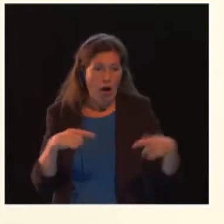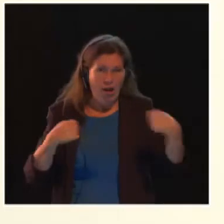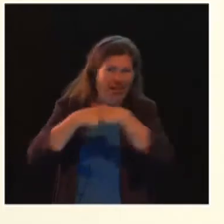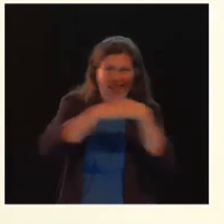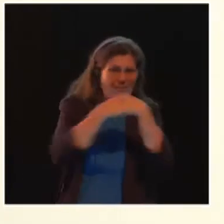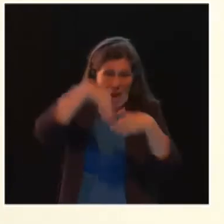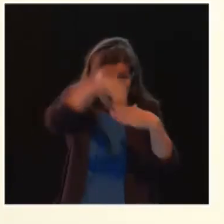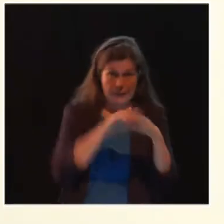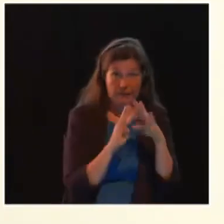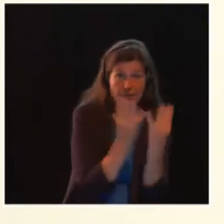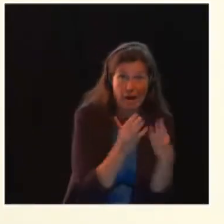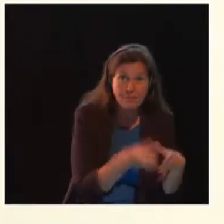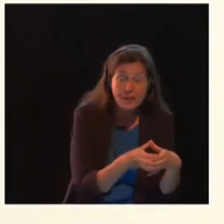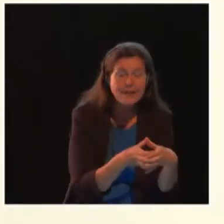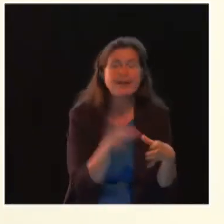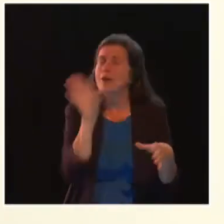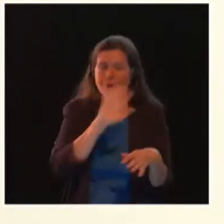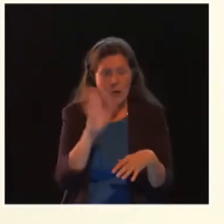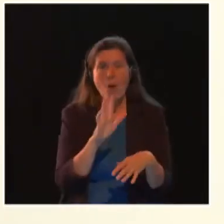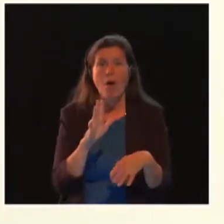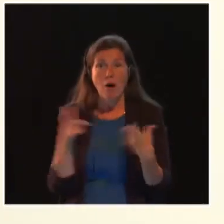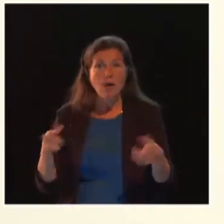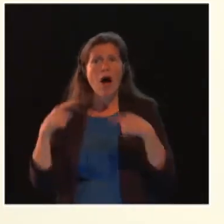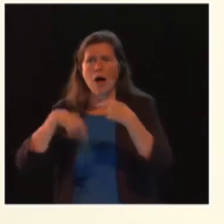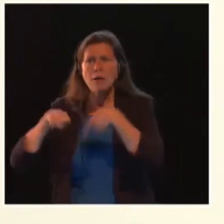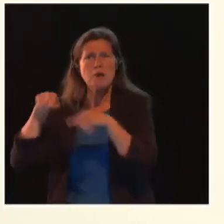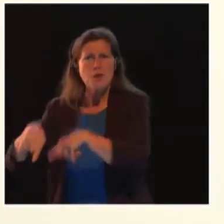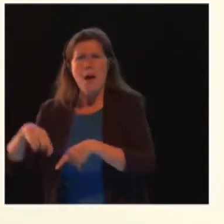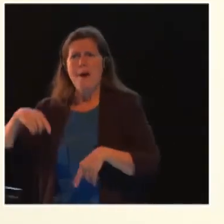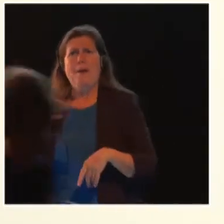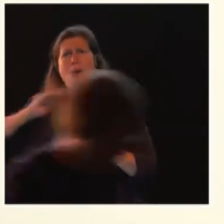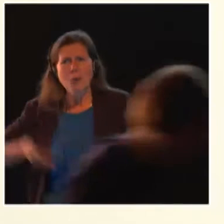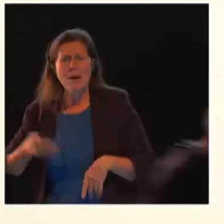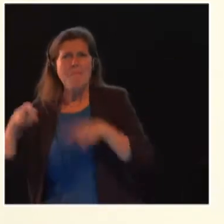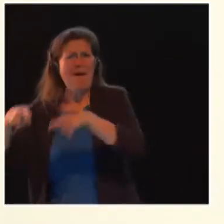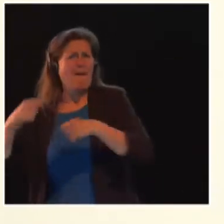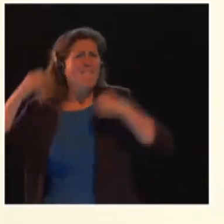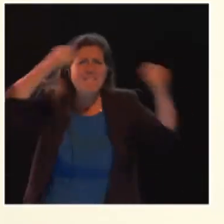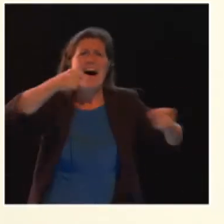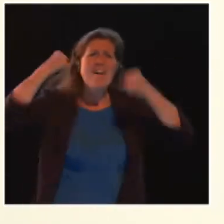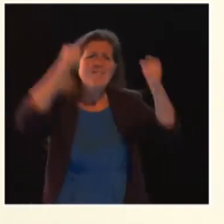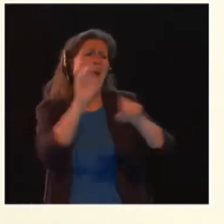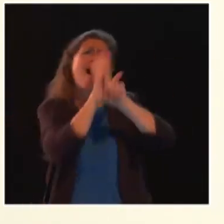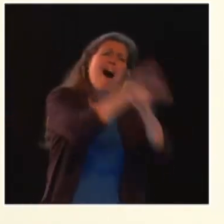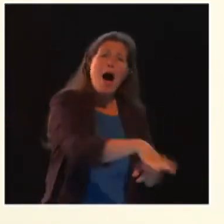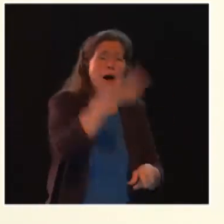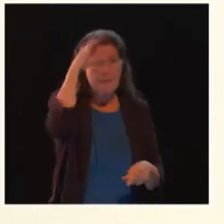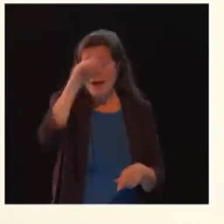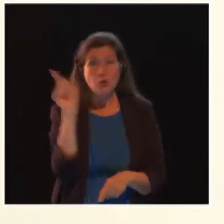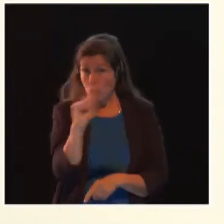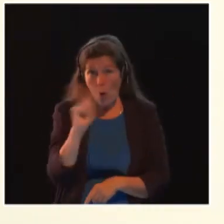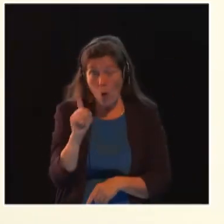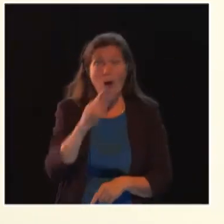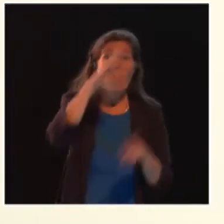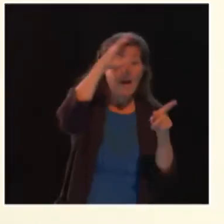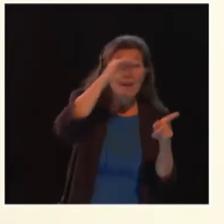we going to look at women now fighting and toppling men over at the home? No. Gender equality is about